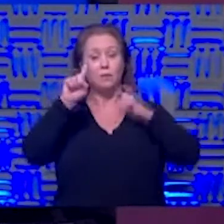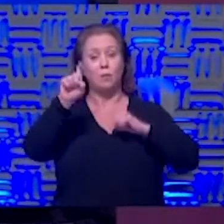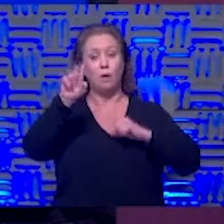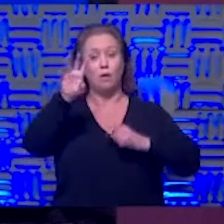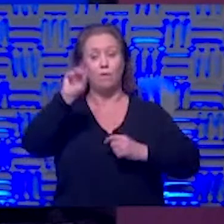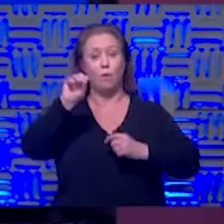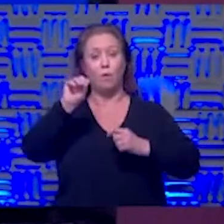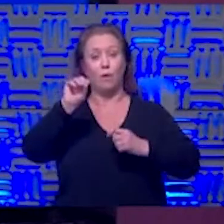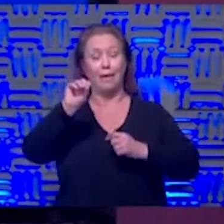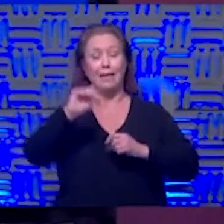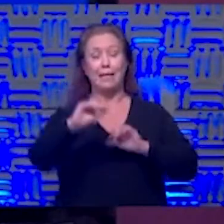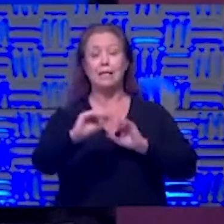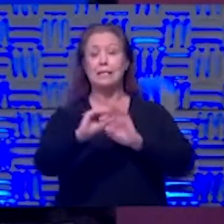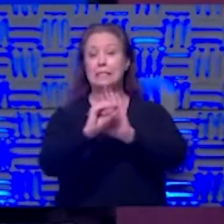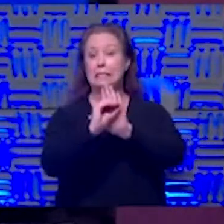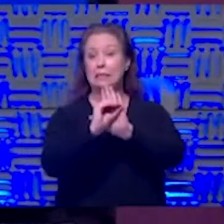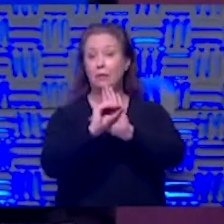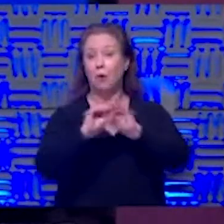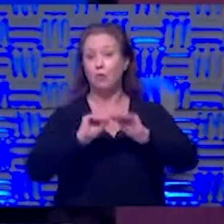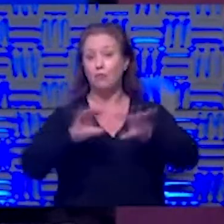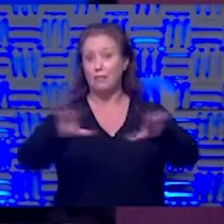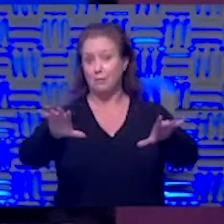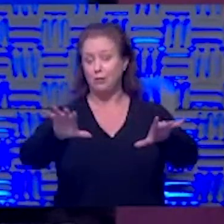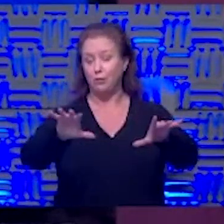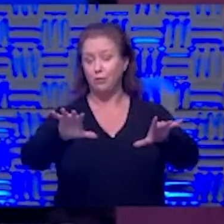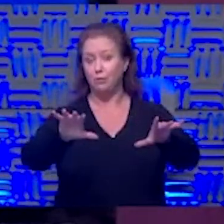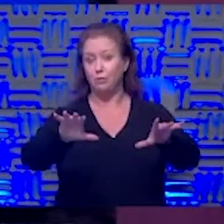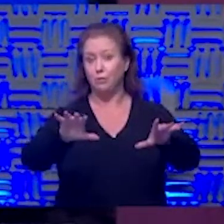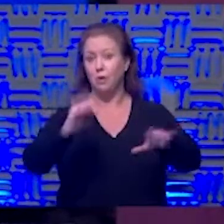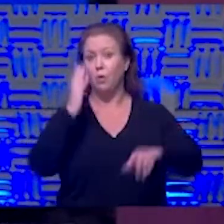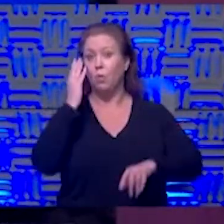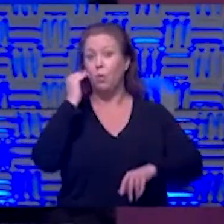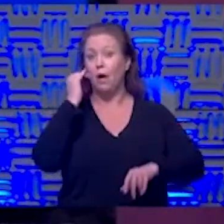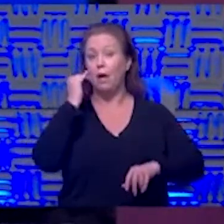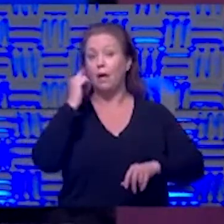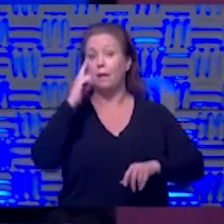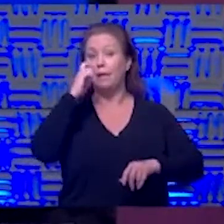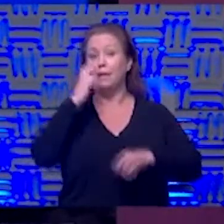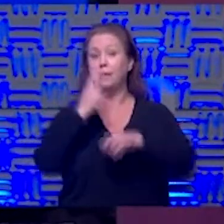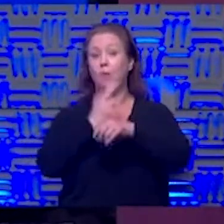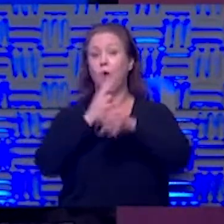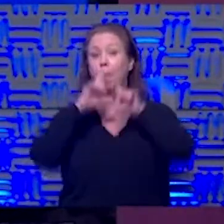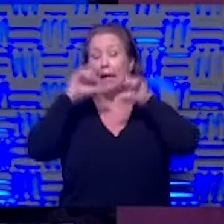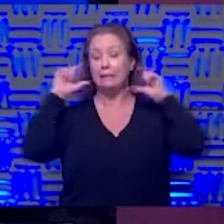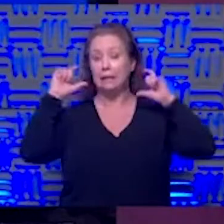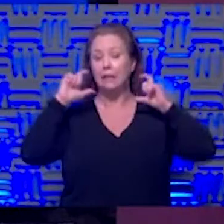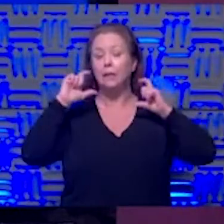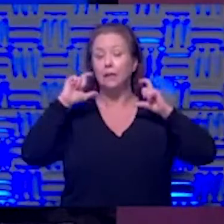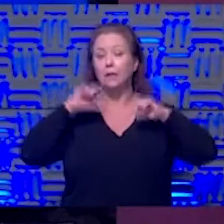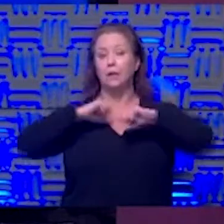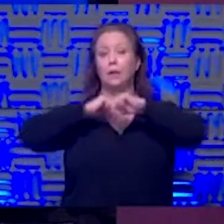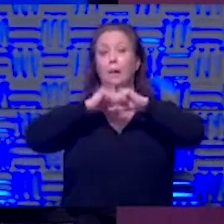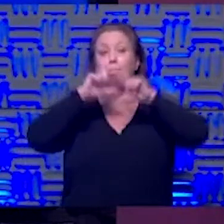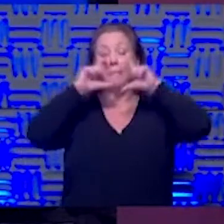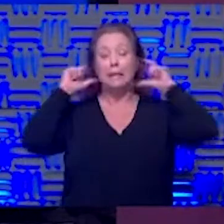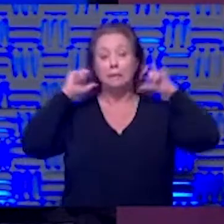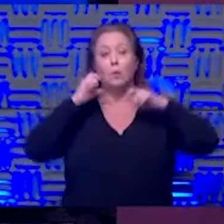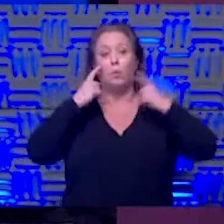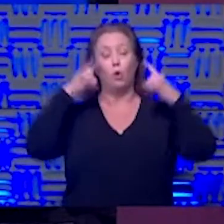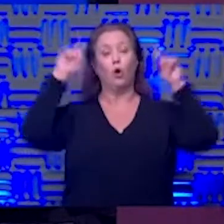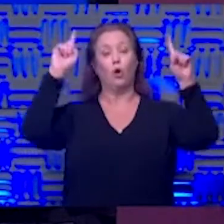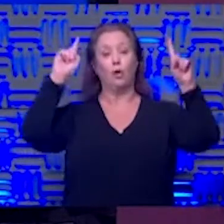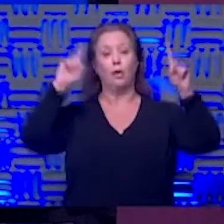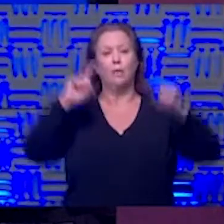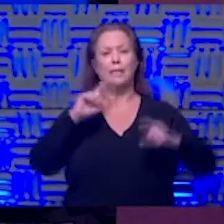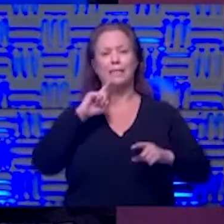zero transmissions why so we're a mask masks work and what